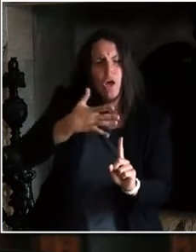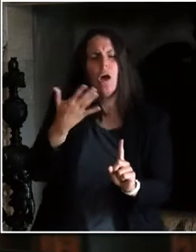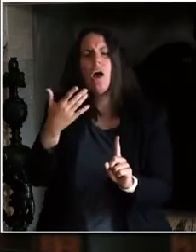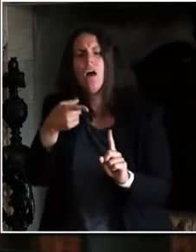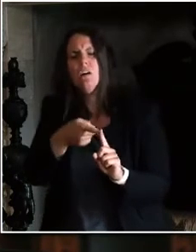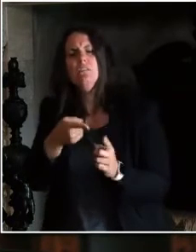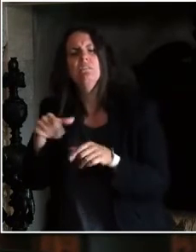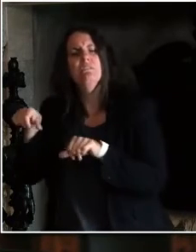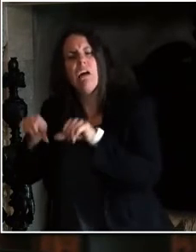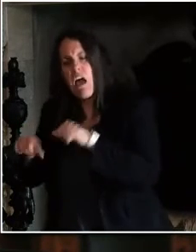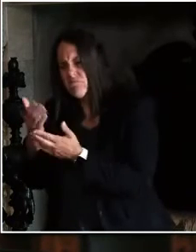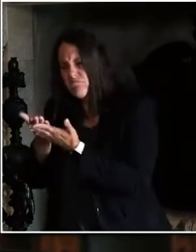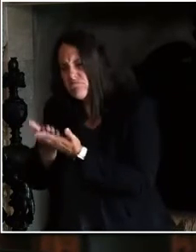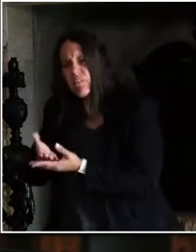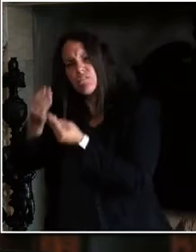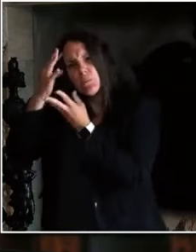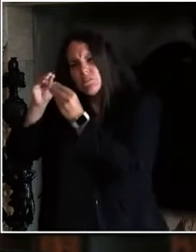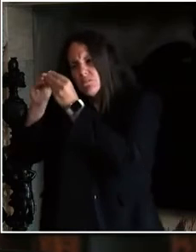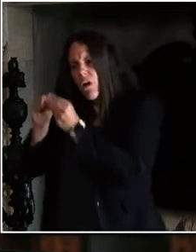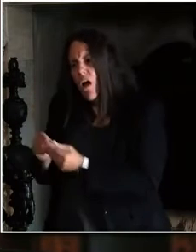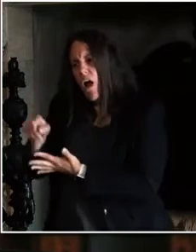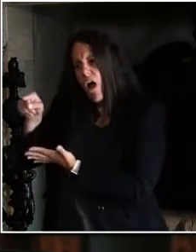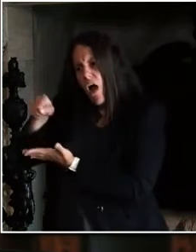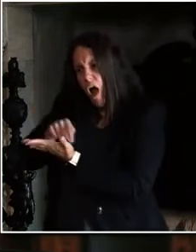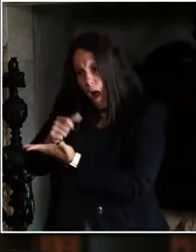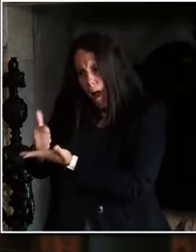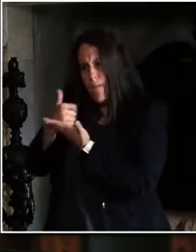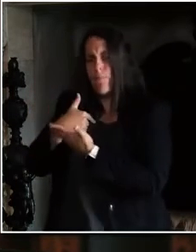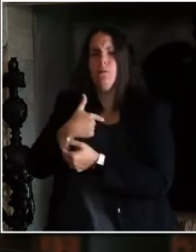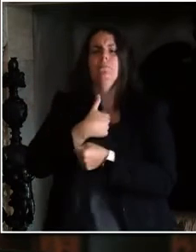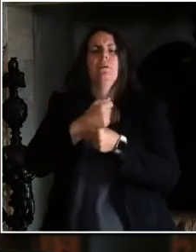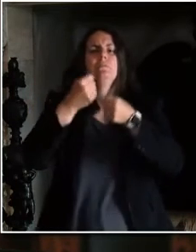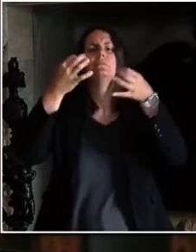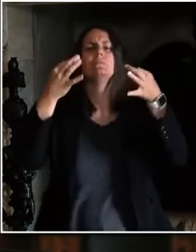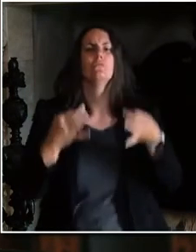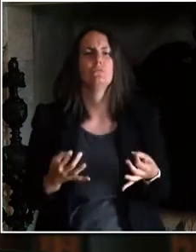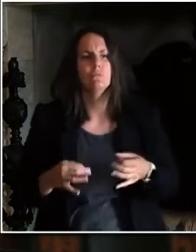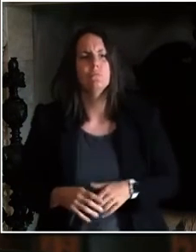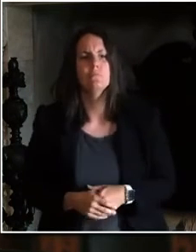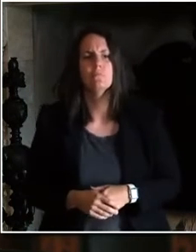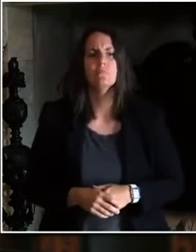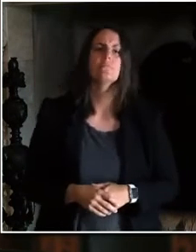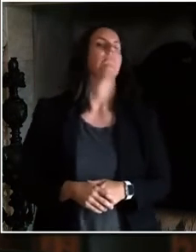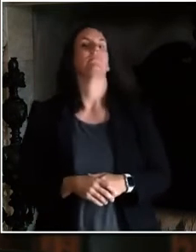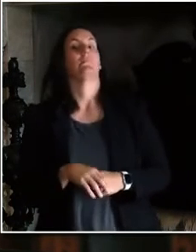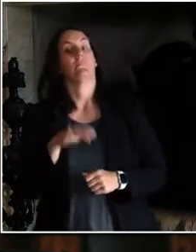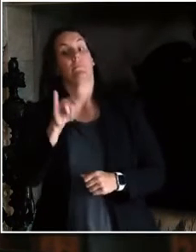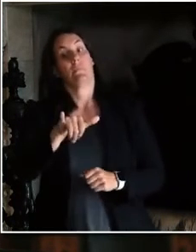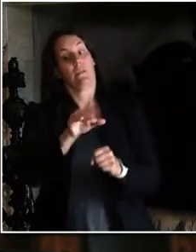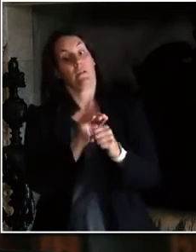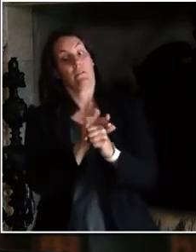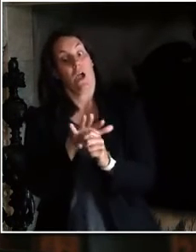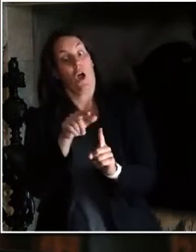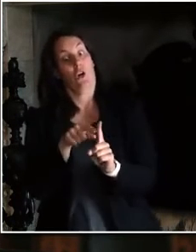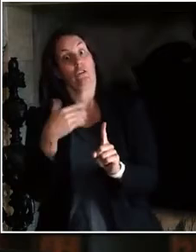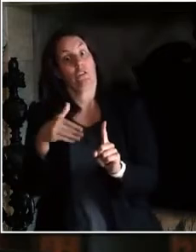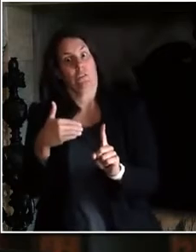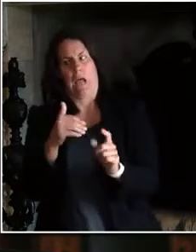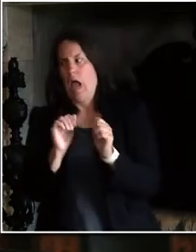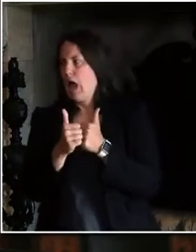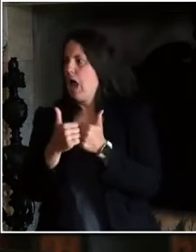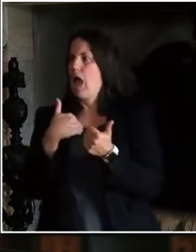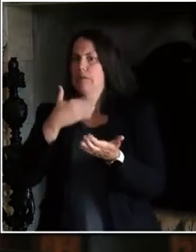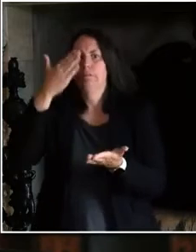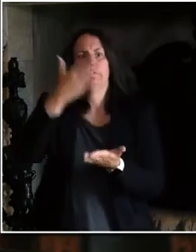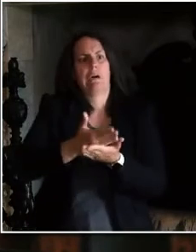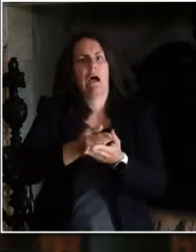should all be demonizing the virus, not each other, and really working together to defeat